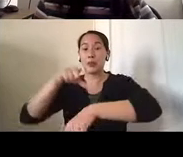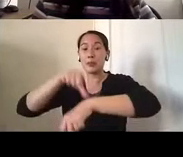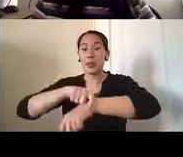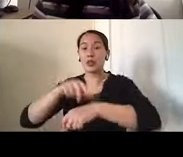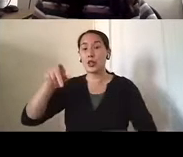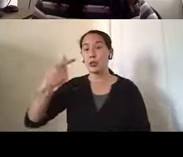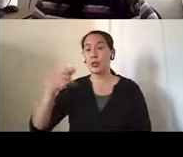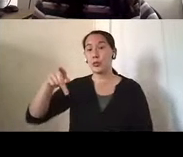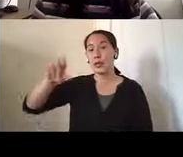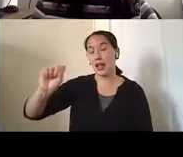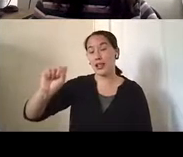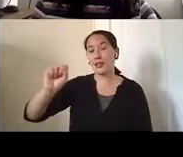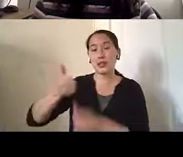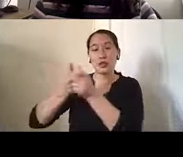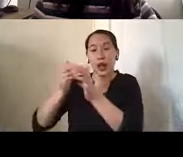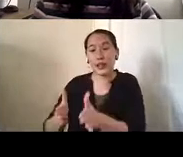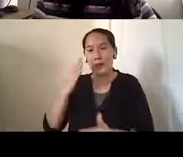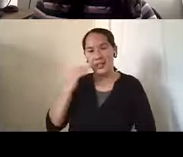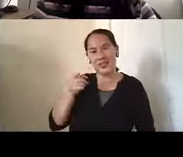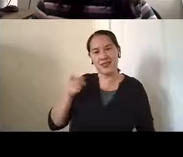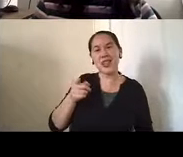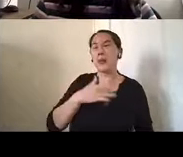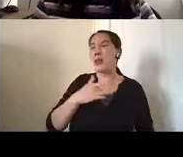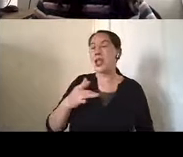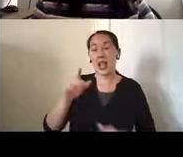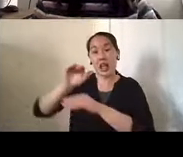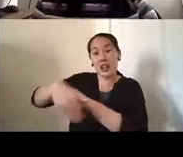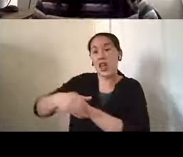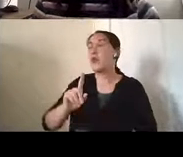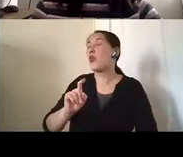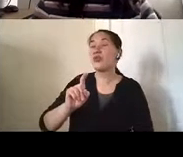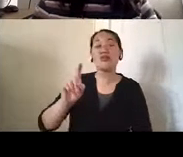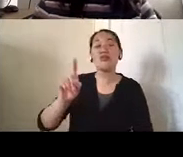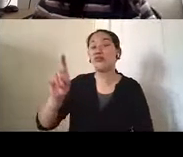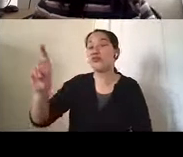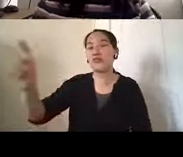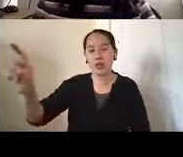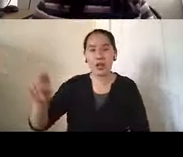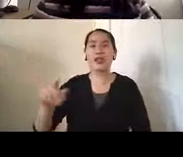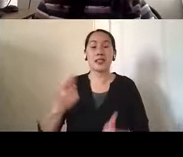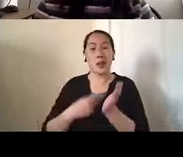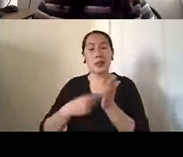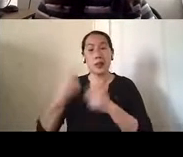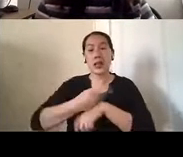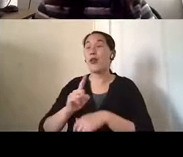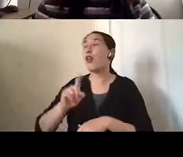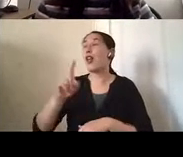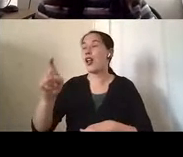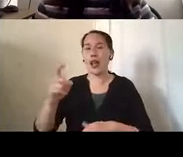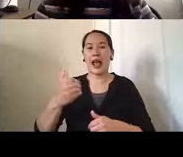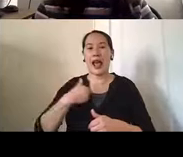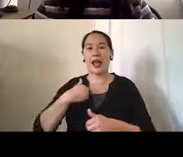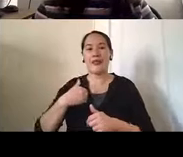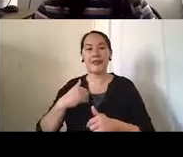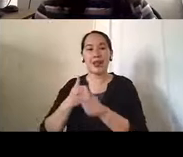this case where our, our patient was wandering a lot either at night or during the day, um, to help facilitate a safe return or if they have a